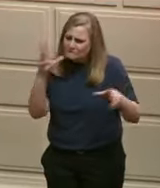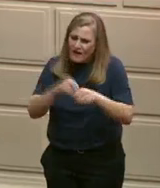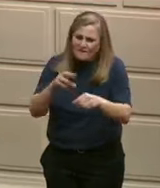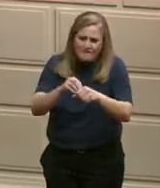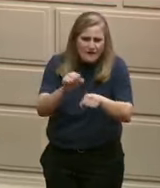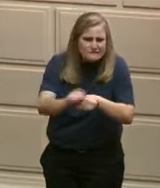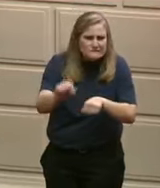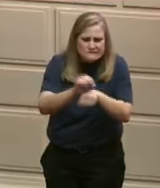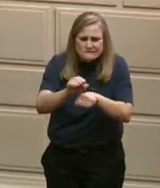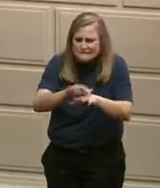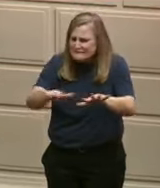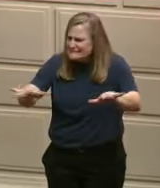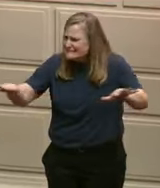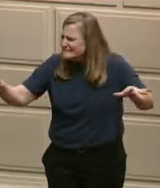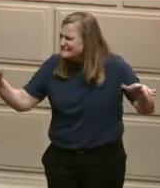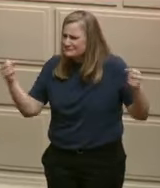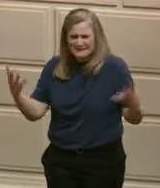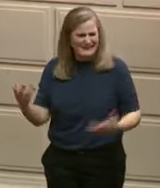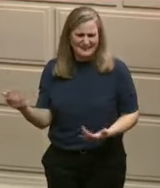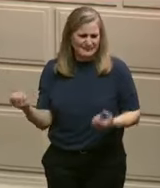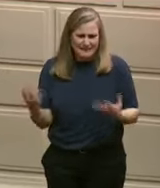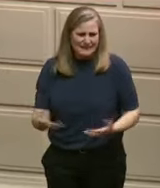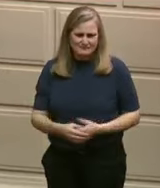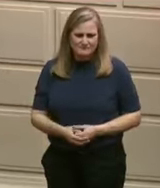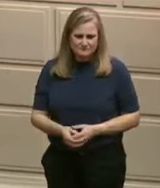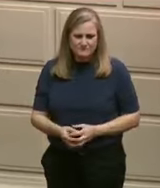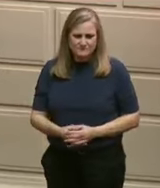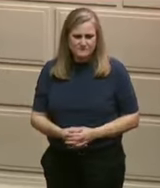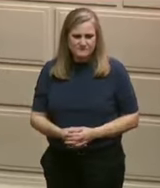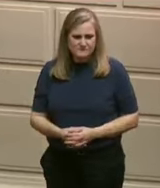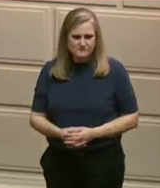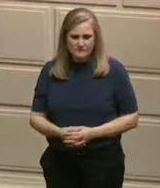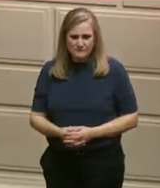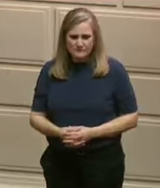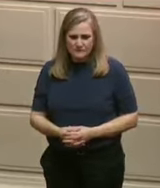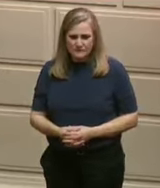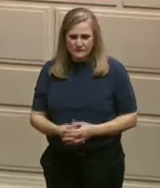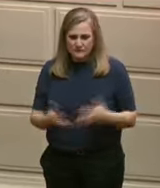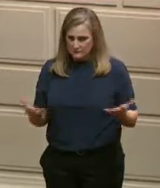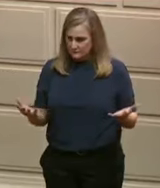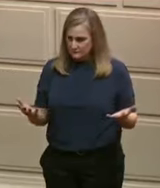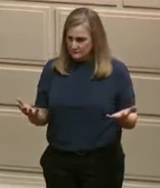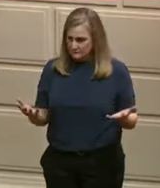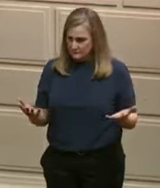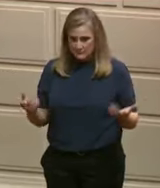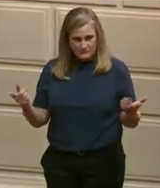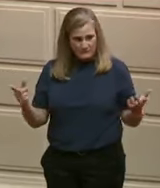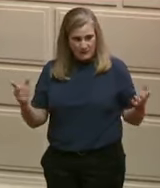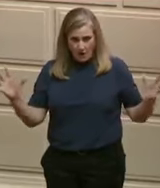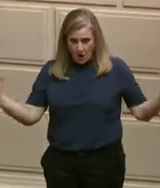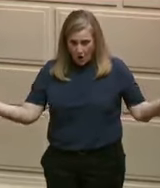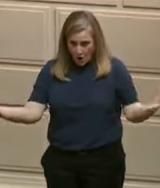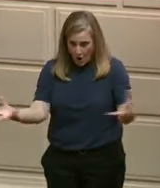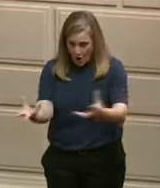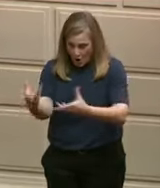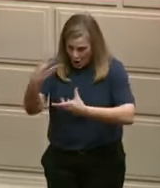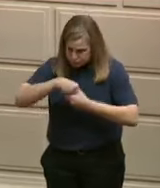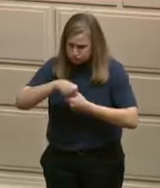just like them all across the state. Team Rhode Island is filled with talented, dedicated players,